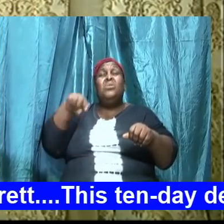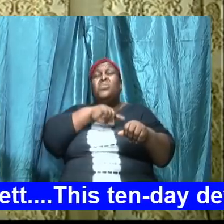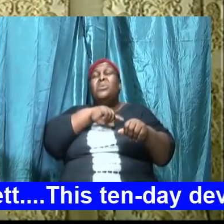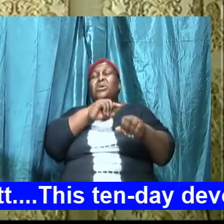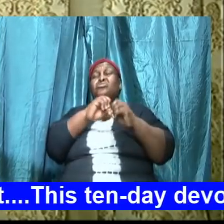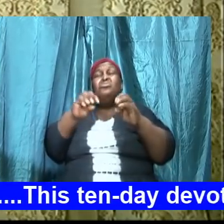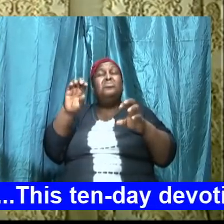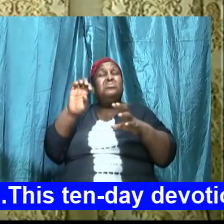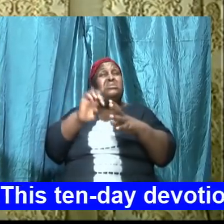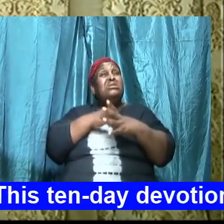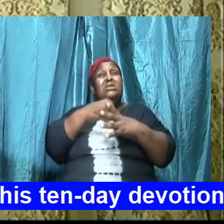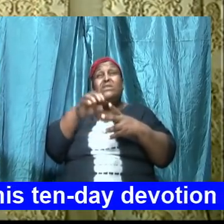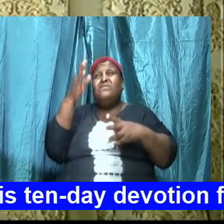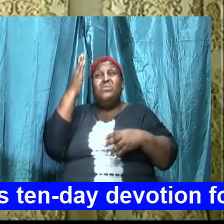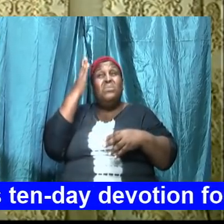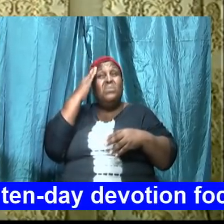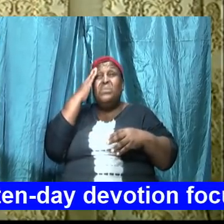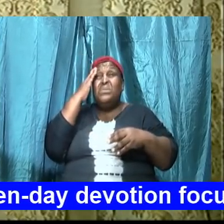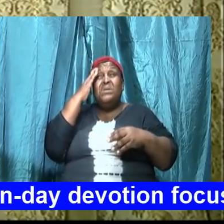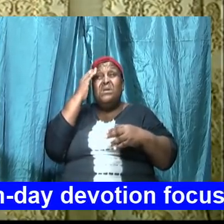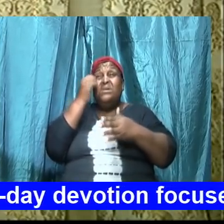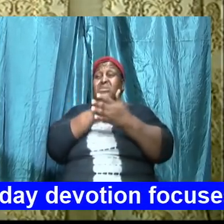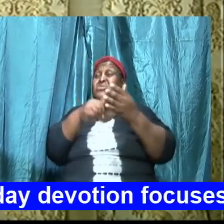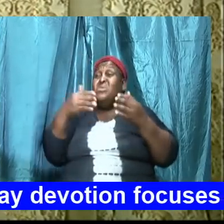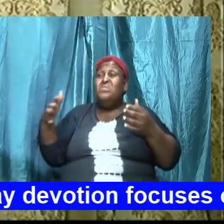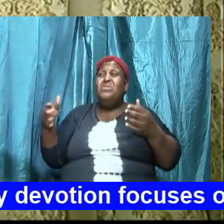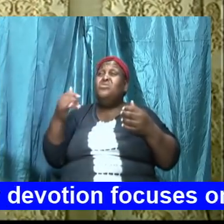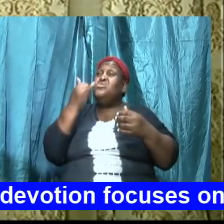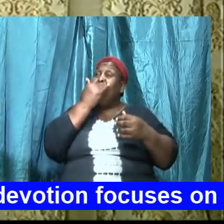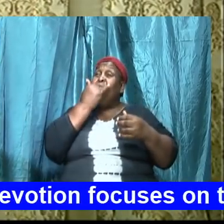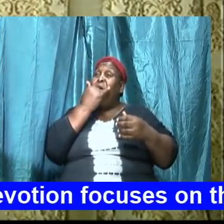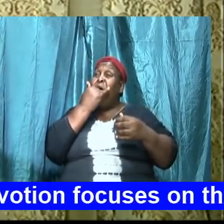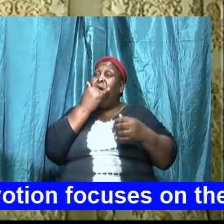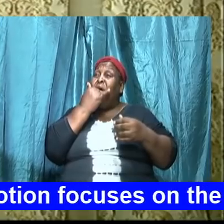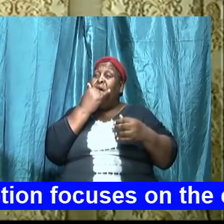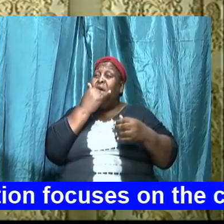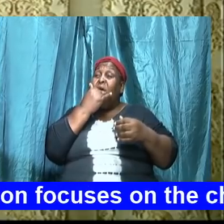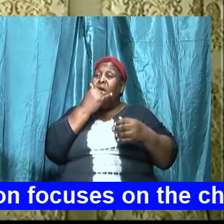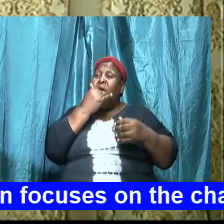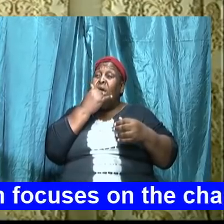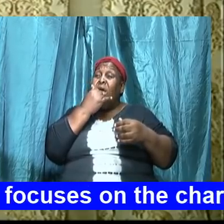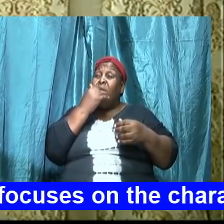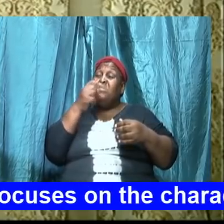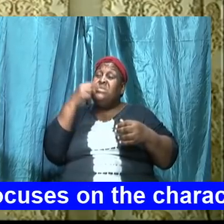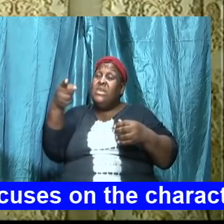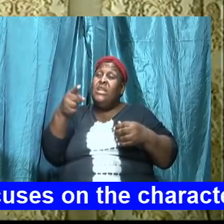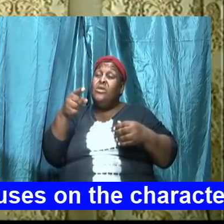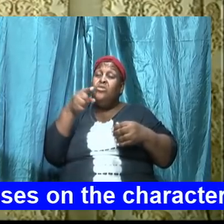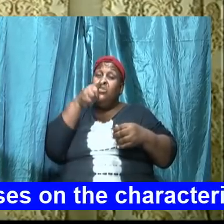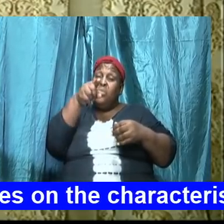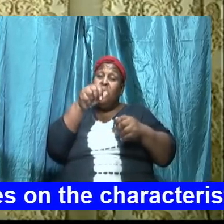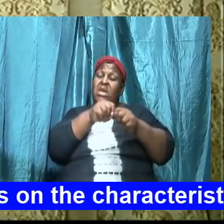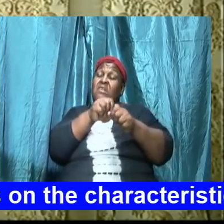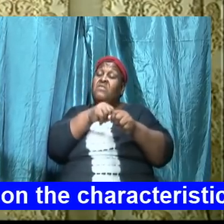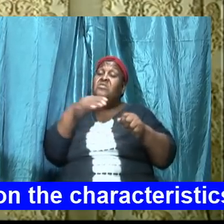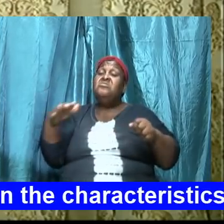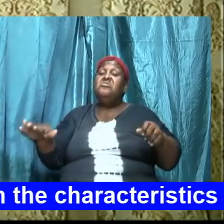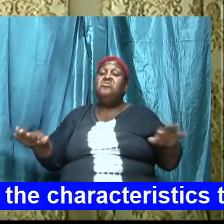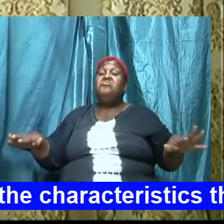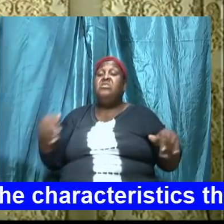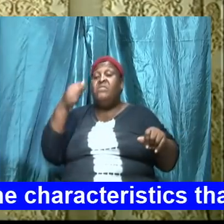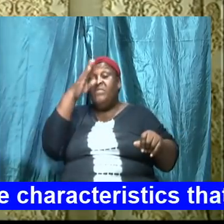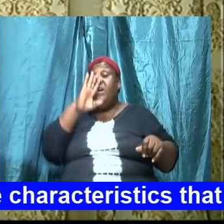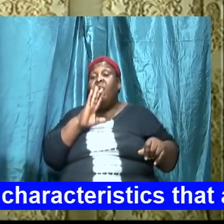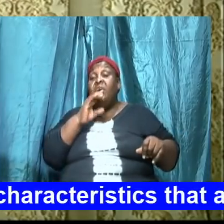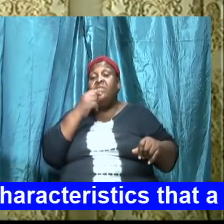and I challenge any child of God anywhere to take me upon that and to tell me that what I'm saying is not true